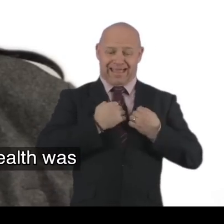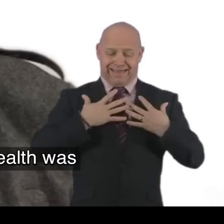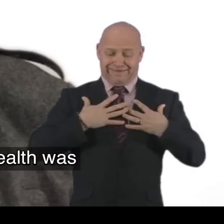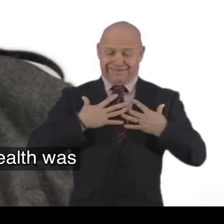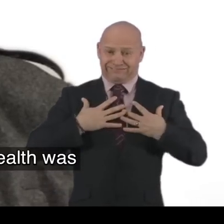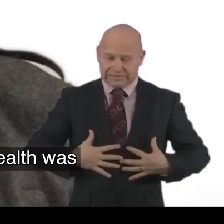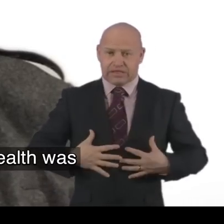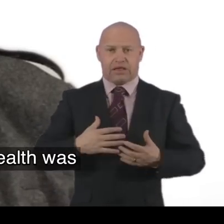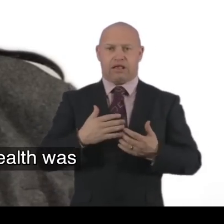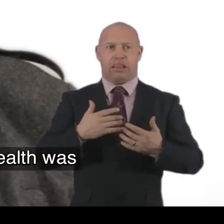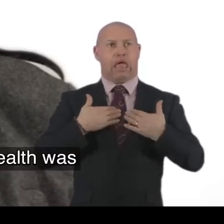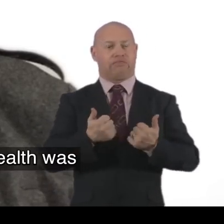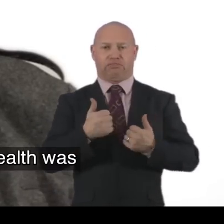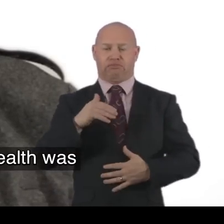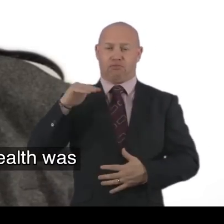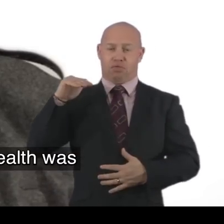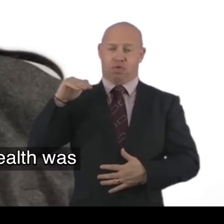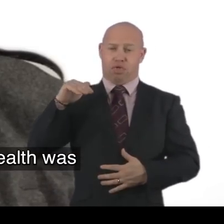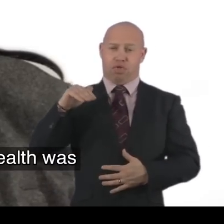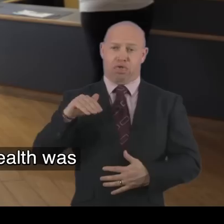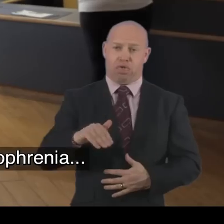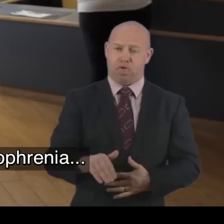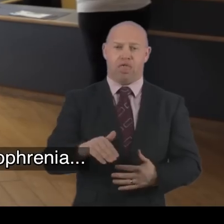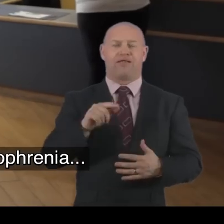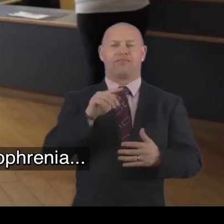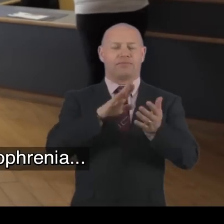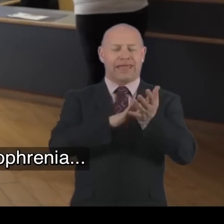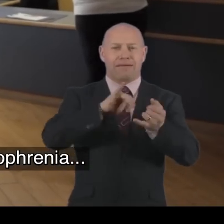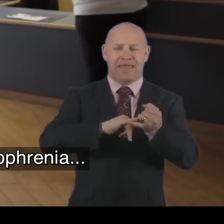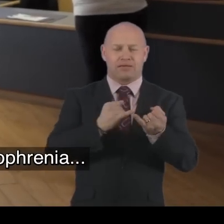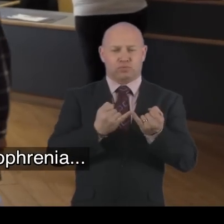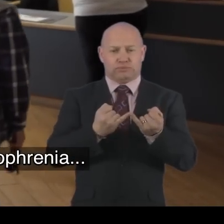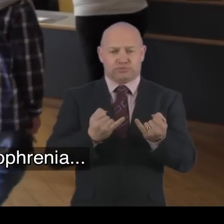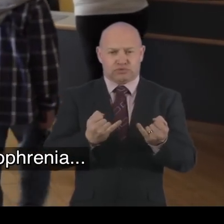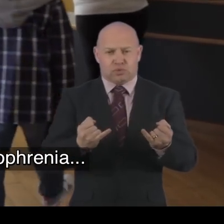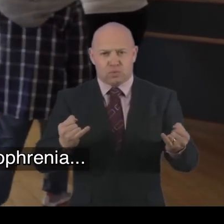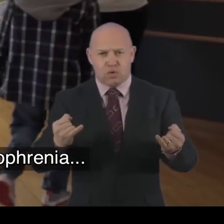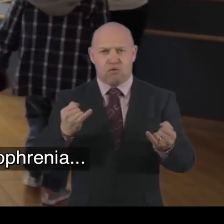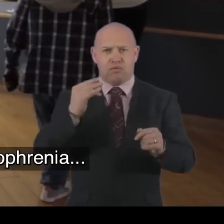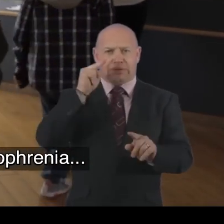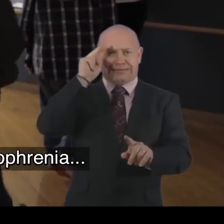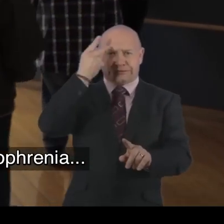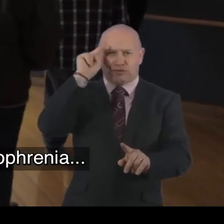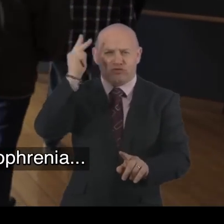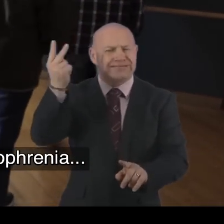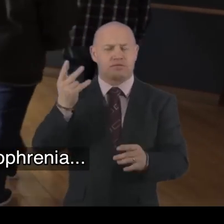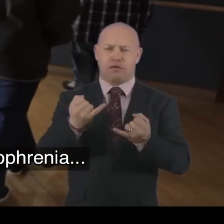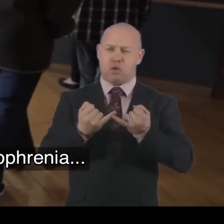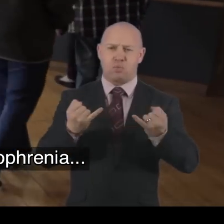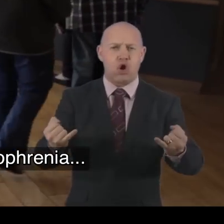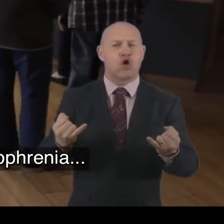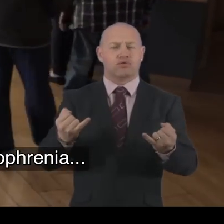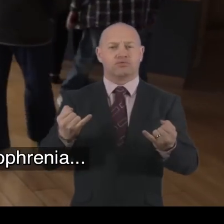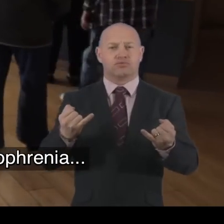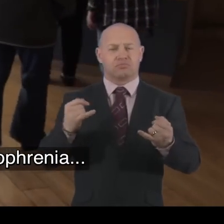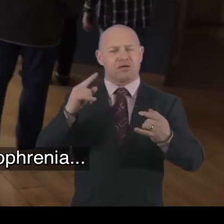help. My physical. was going downhill. The multiples roses was bad. And the schizophrenia.